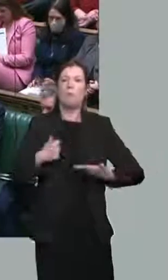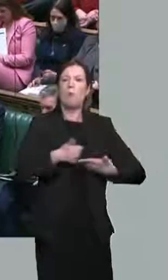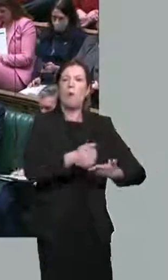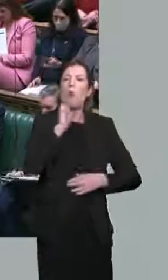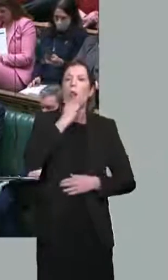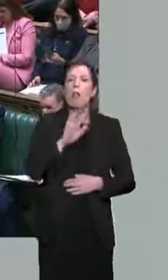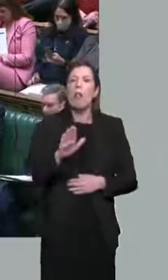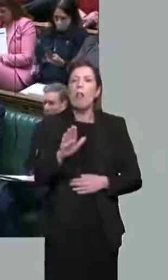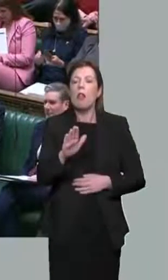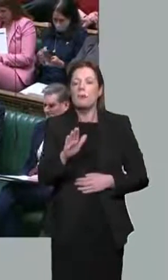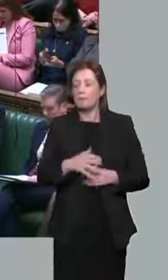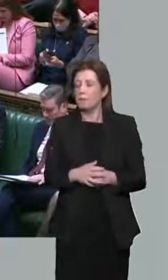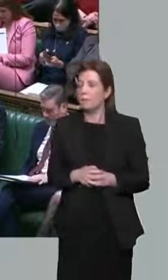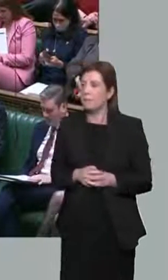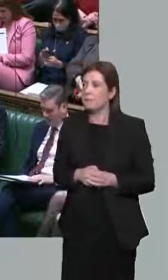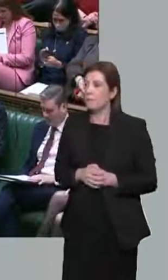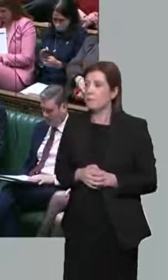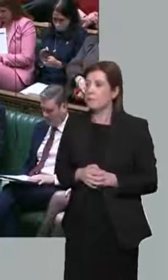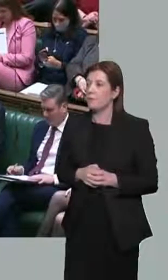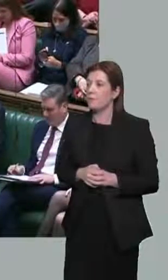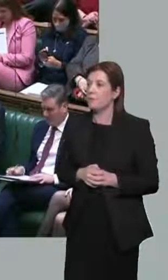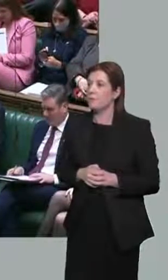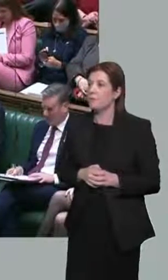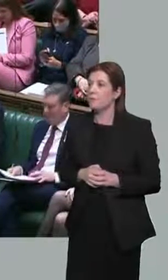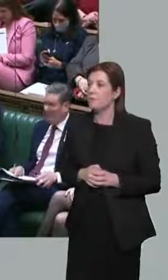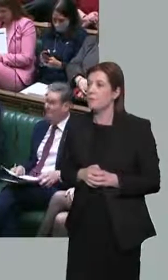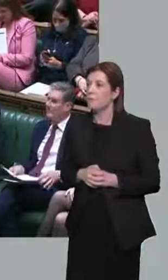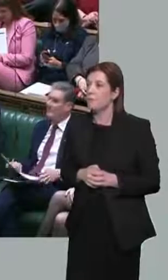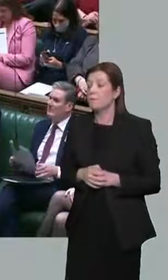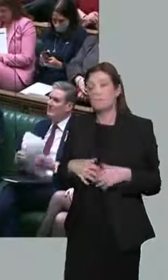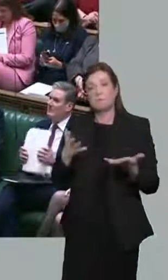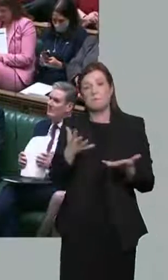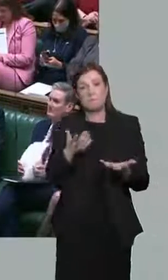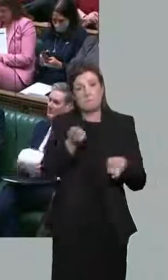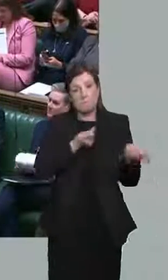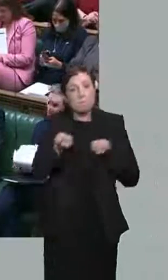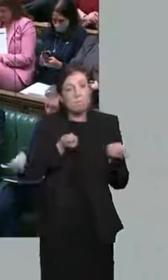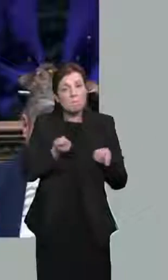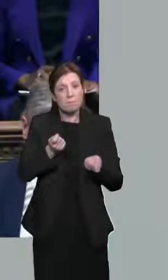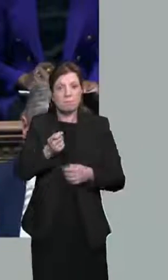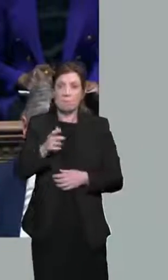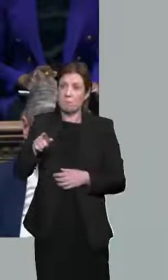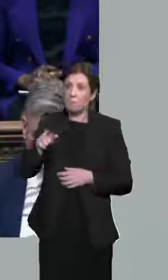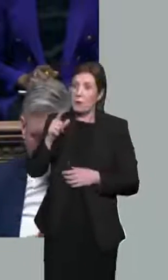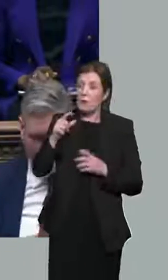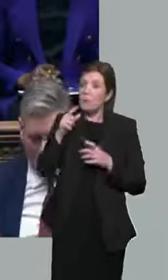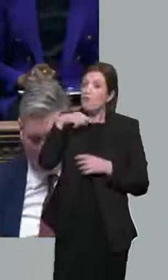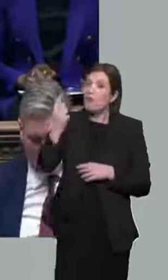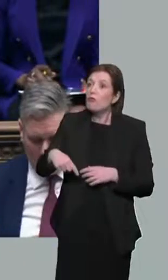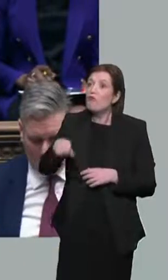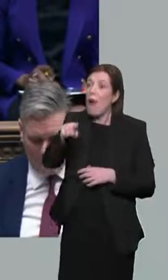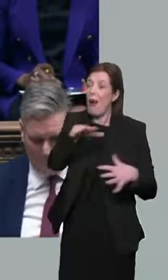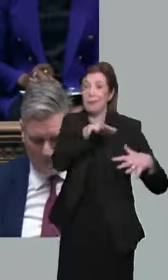Mr Speaker, the tremors following Putin's aggression will impact on Britain,